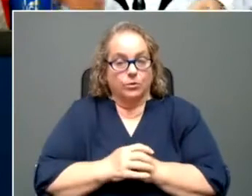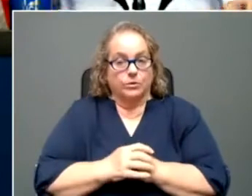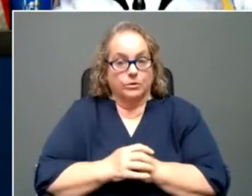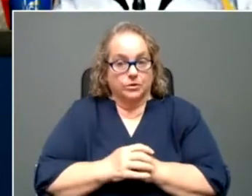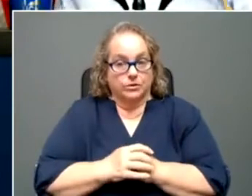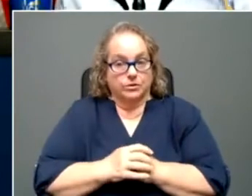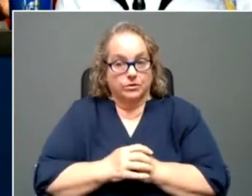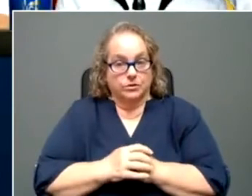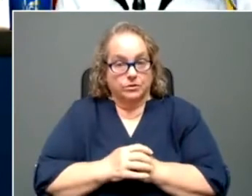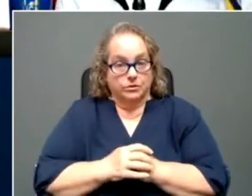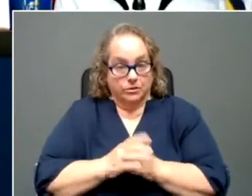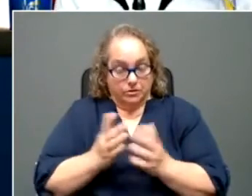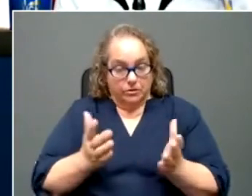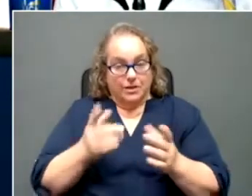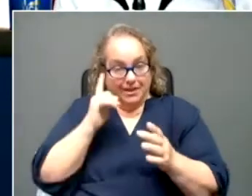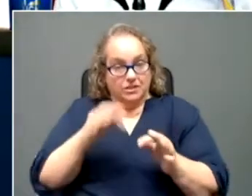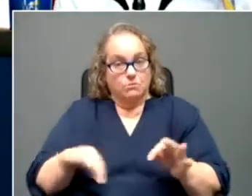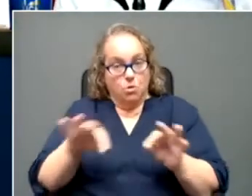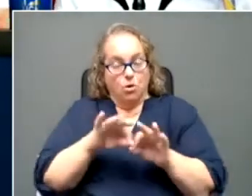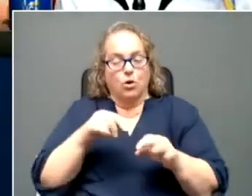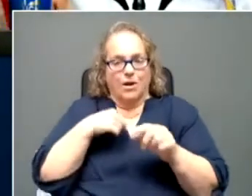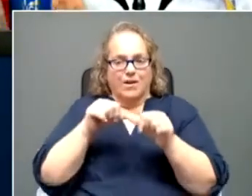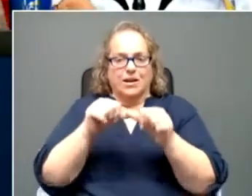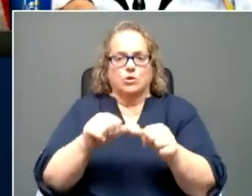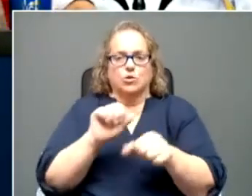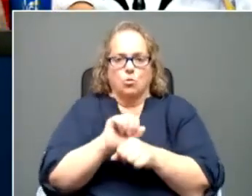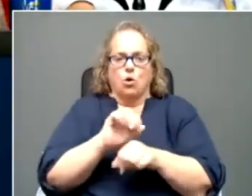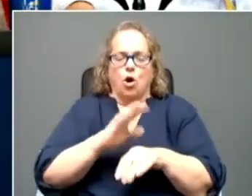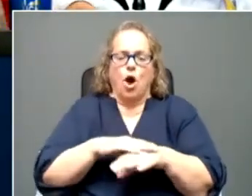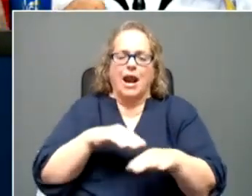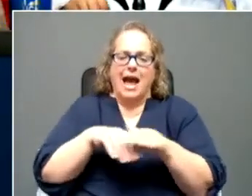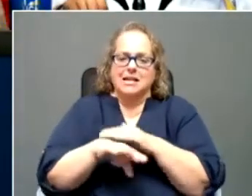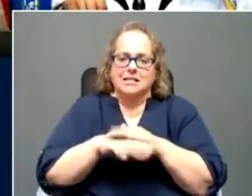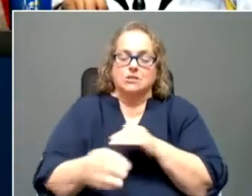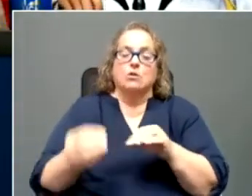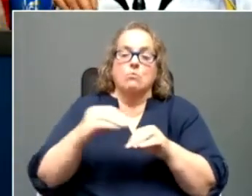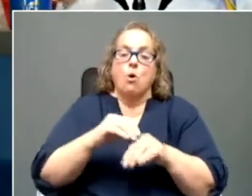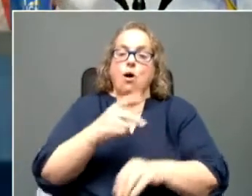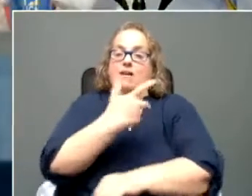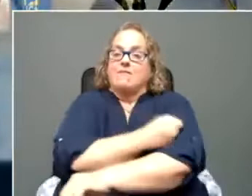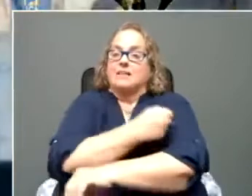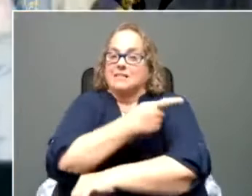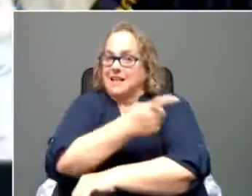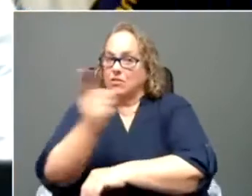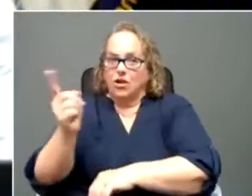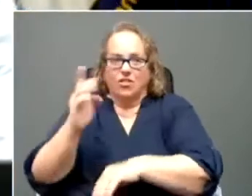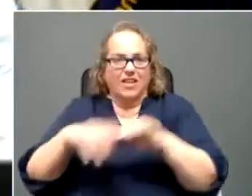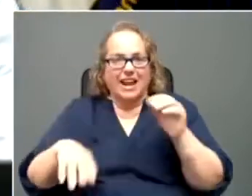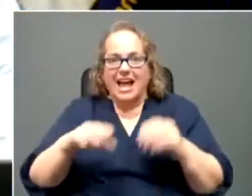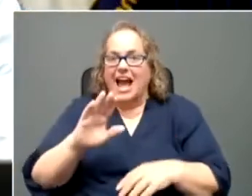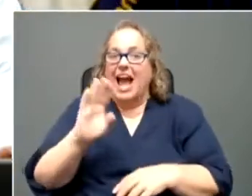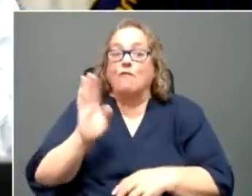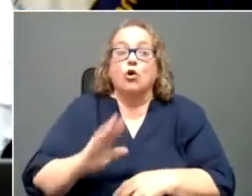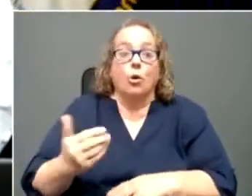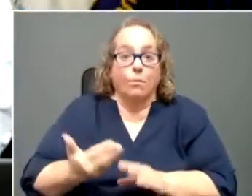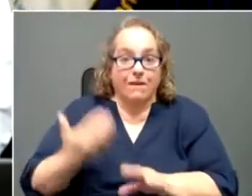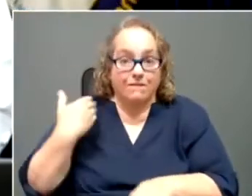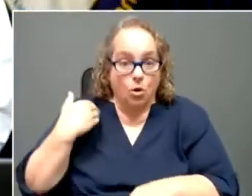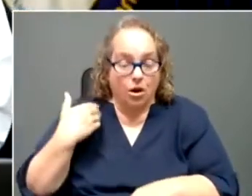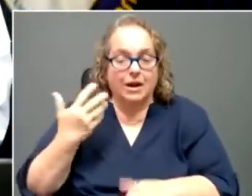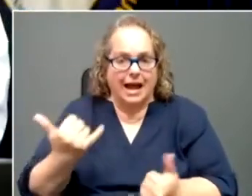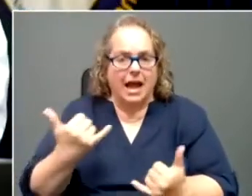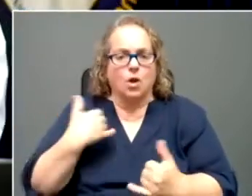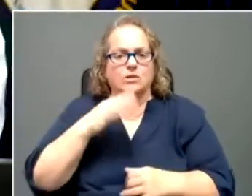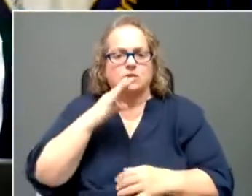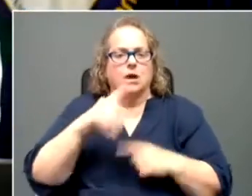we are continuing to work on on access, but more vaccine out there than ever before. So speaking of that, let's talk about vaccination